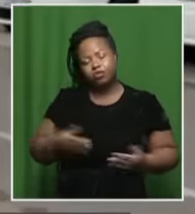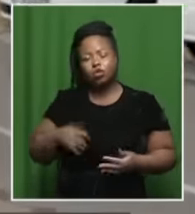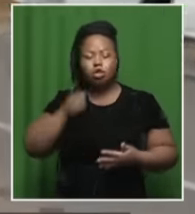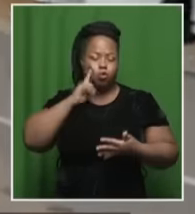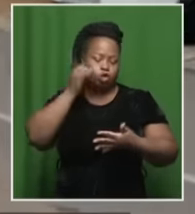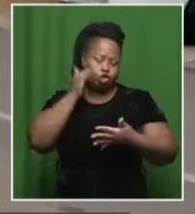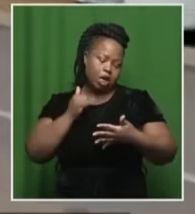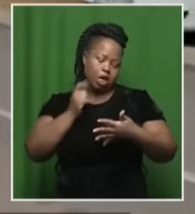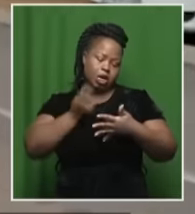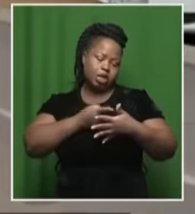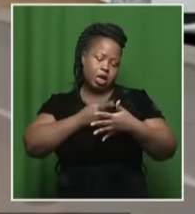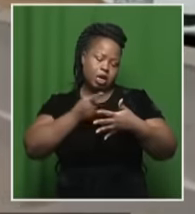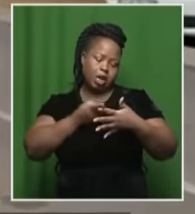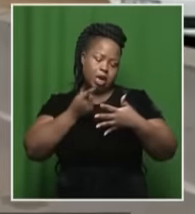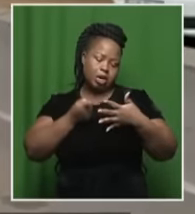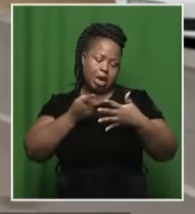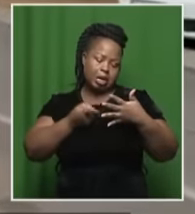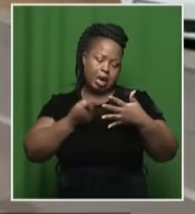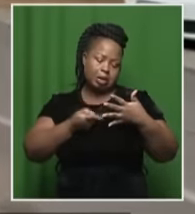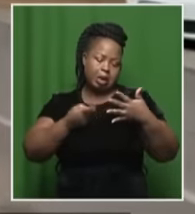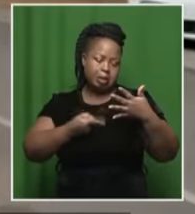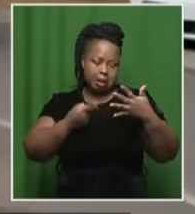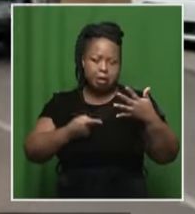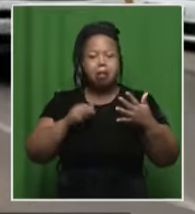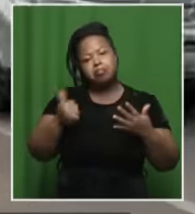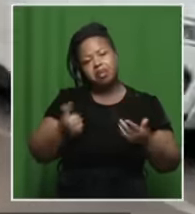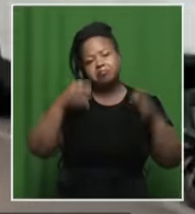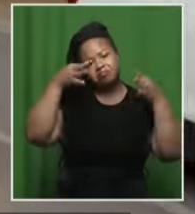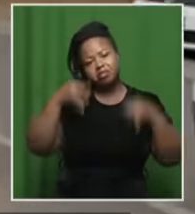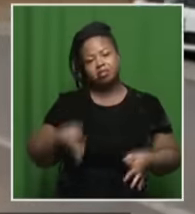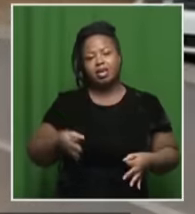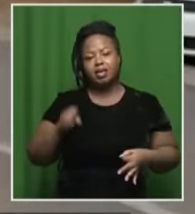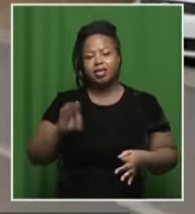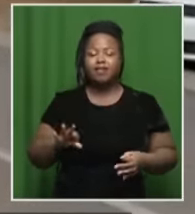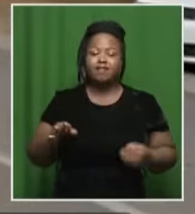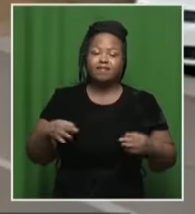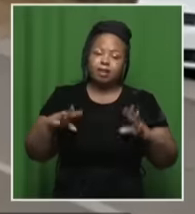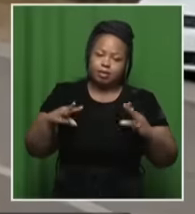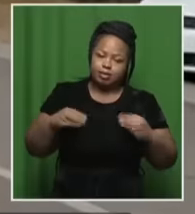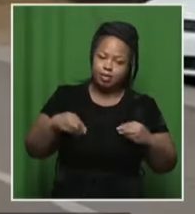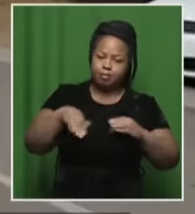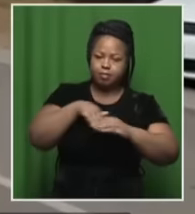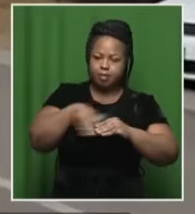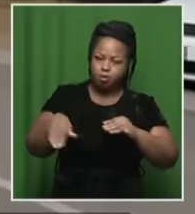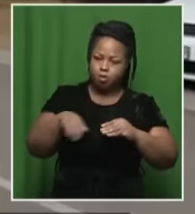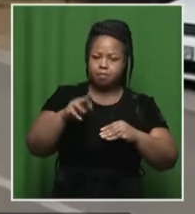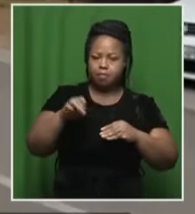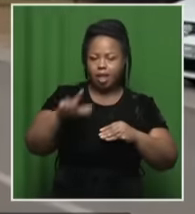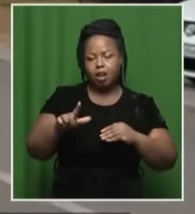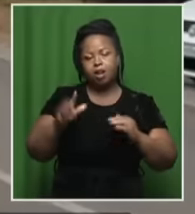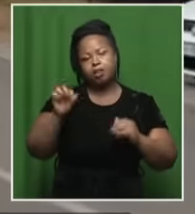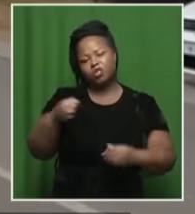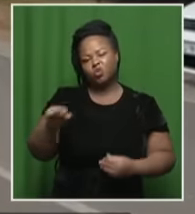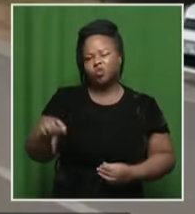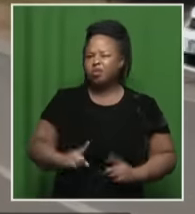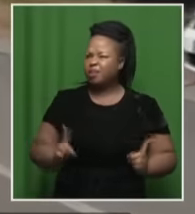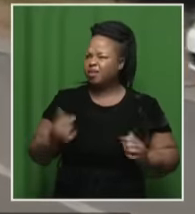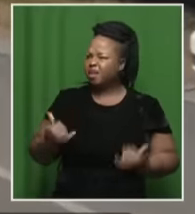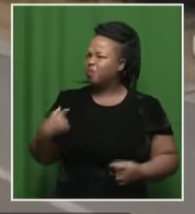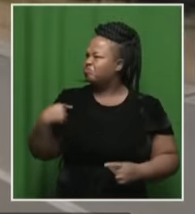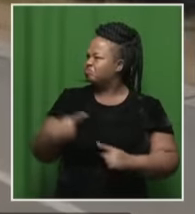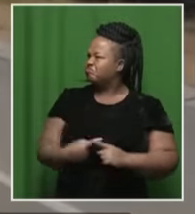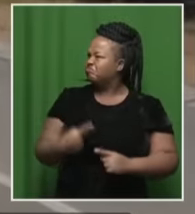some of the critical factors that they'll be looking at when that bail application does kick off. We haven't seen any activity here at the court.